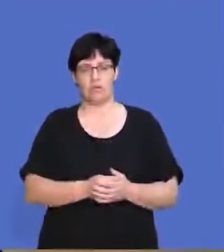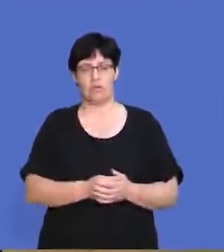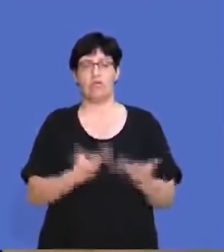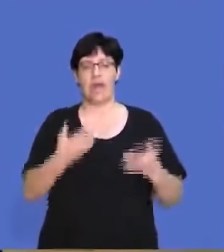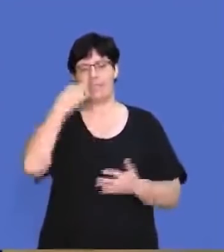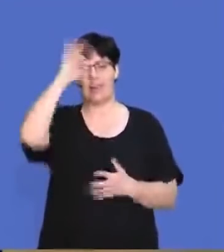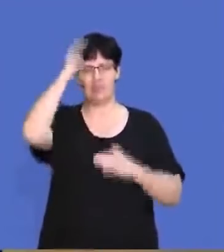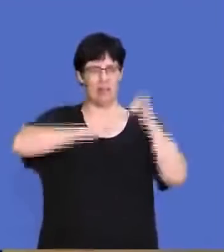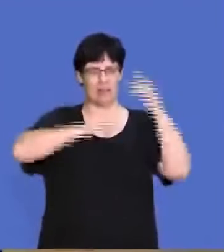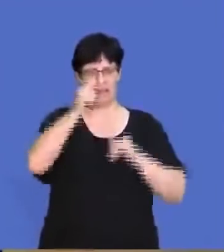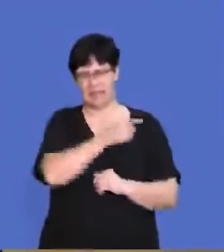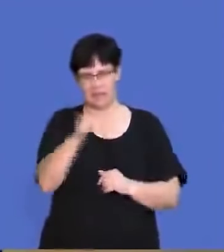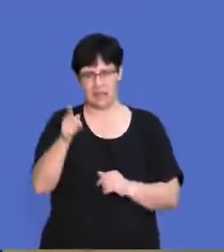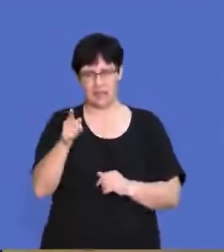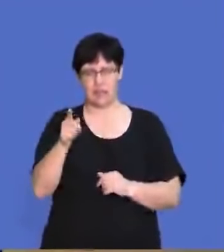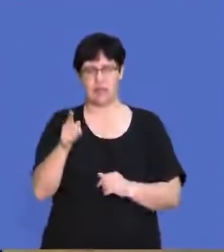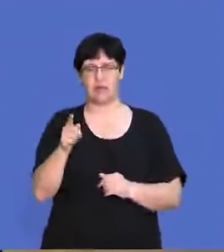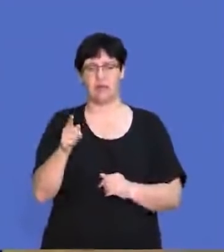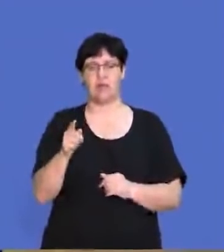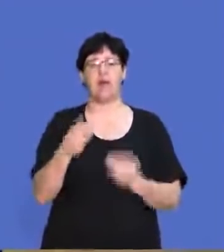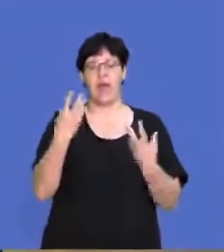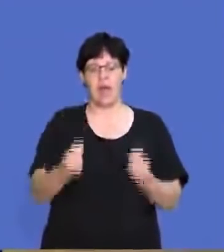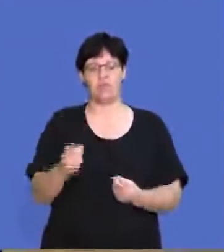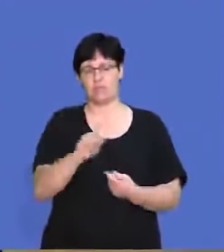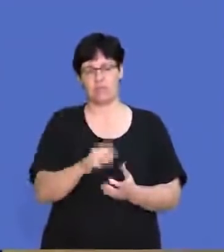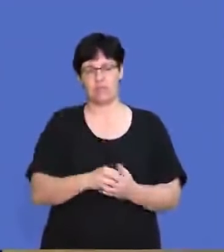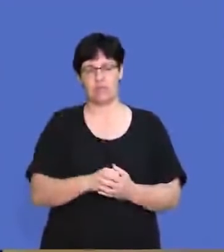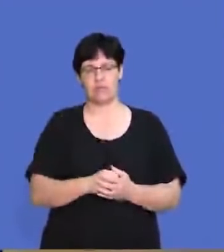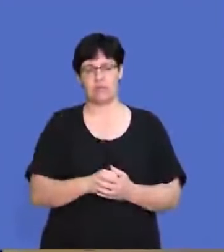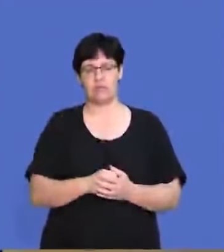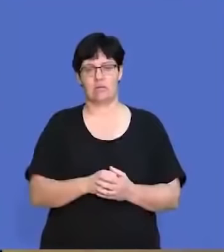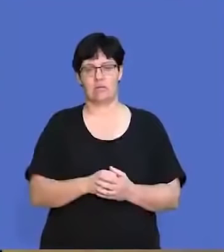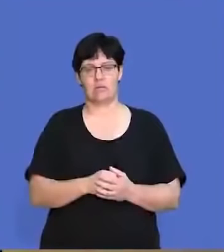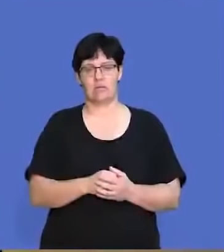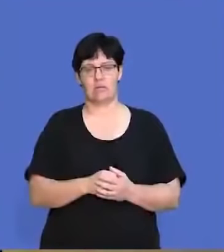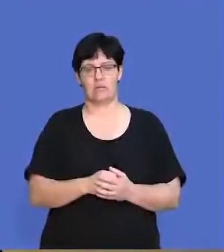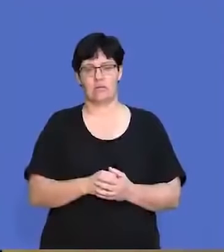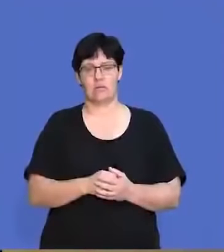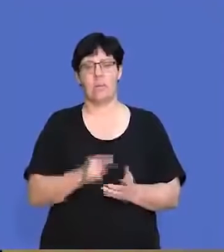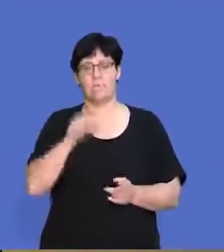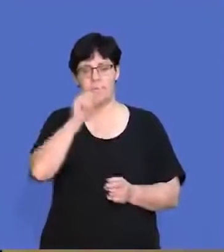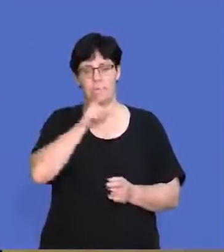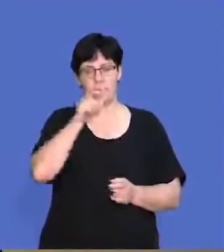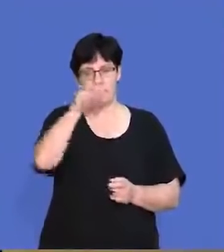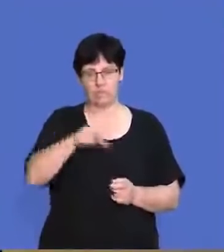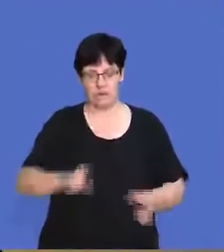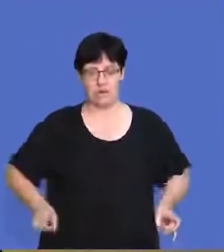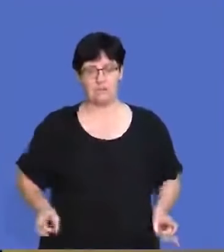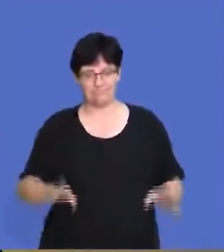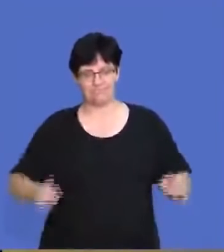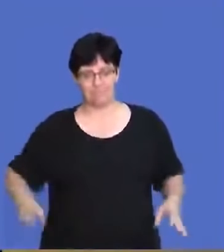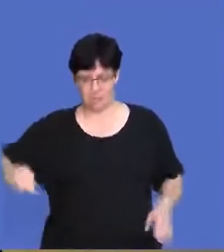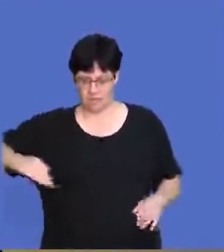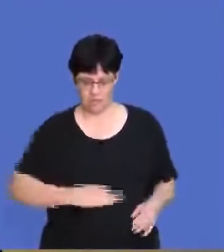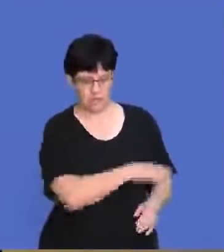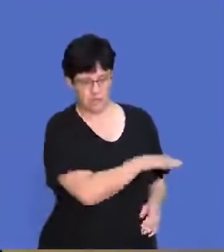at a lot of government buildings, there will be ways so that people who